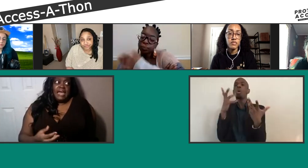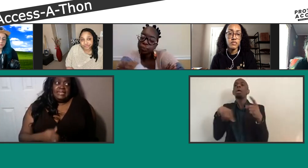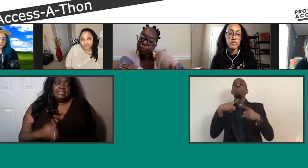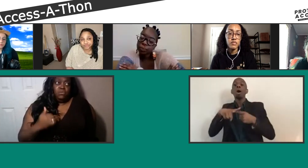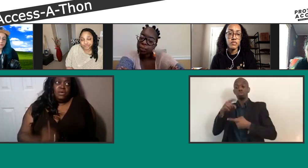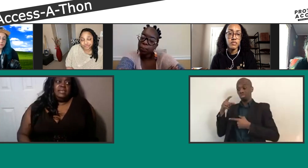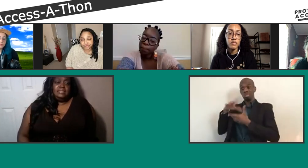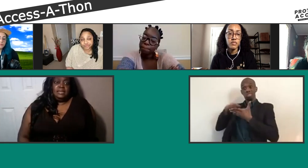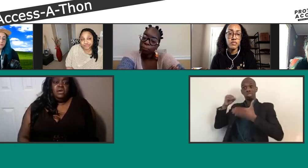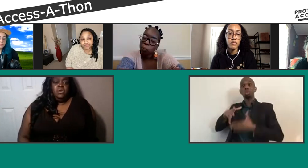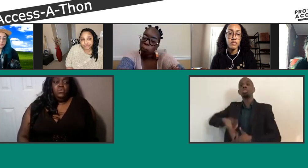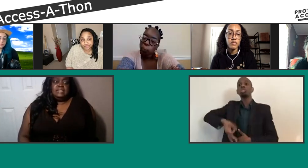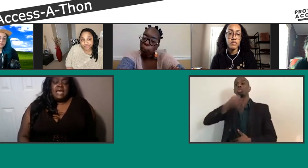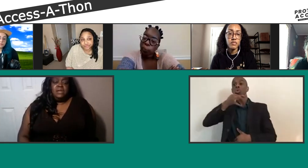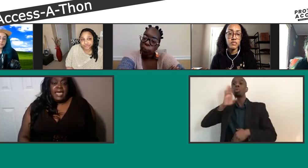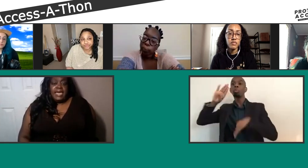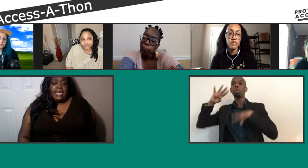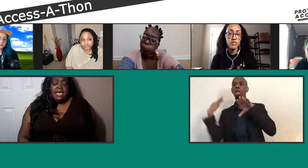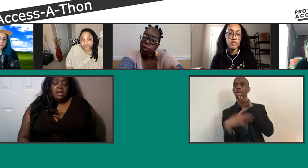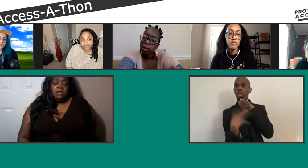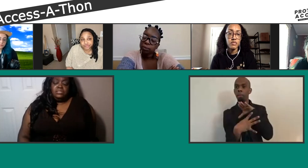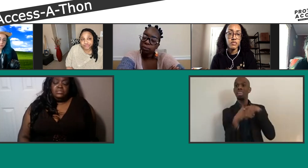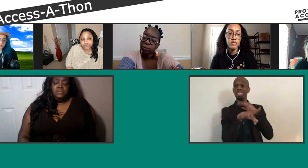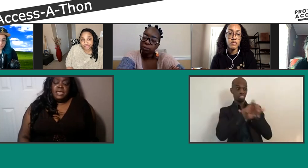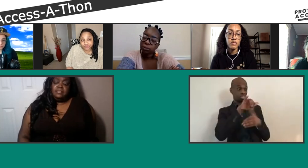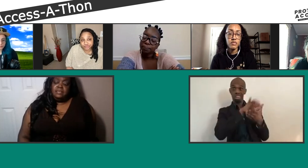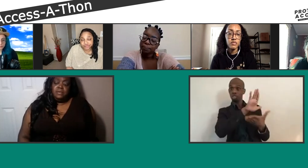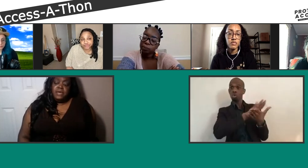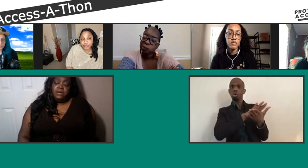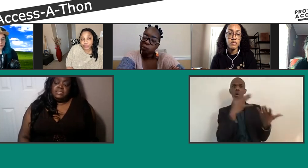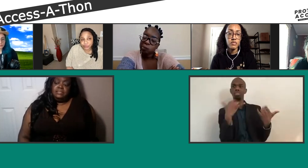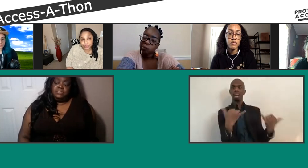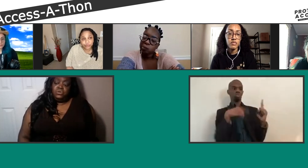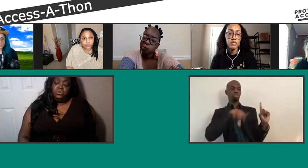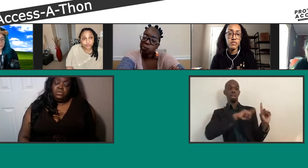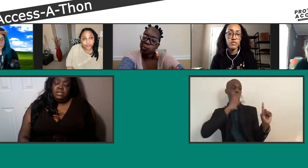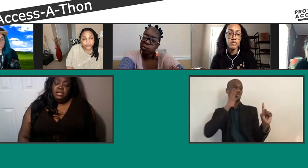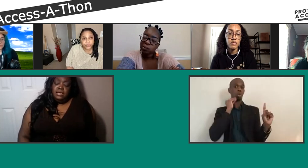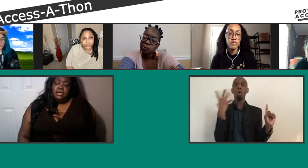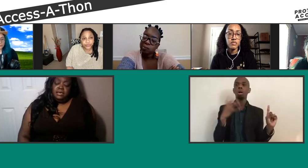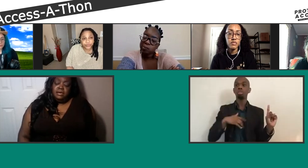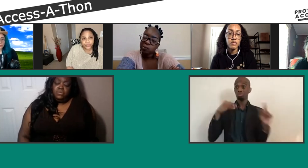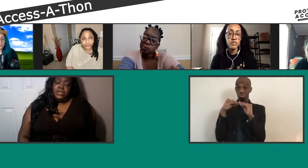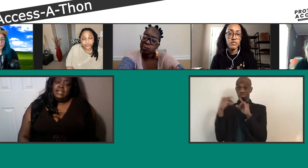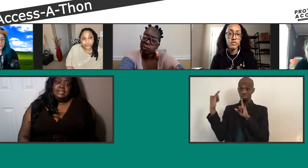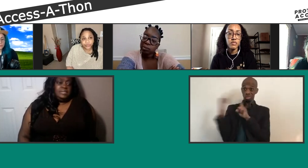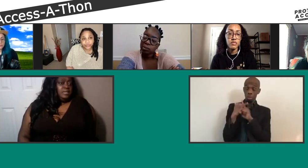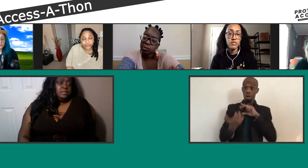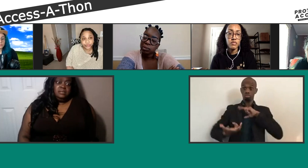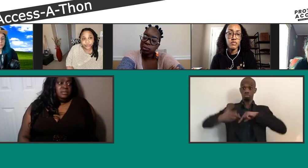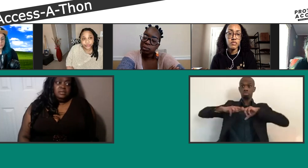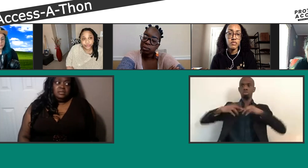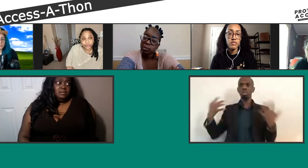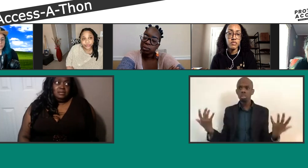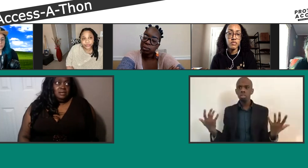realize that what they did was not okay? And also to make the other parents in the school realize that